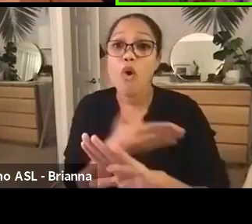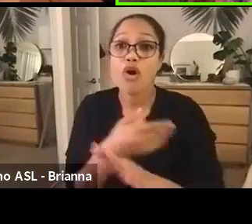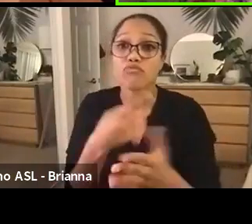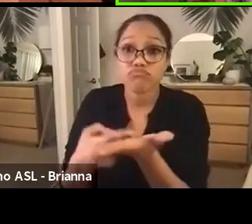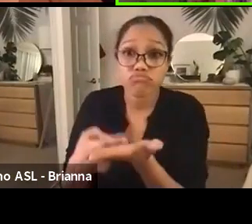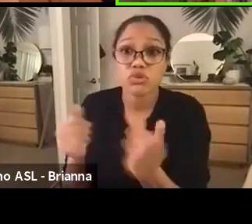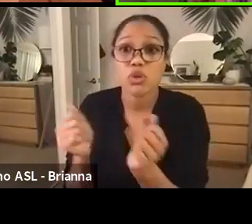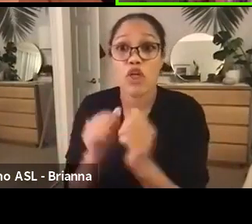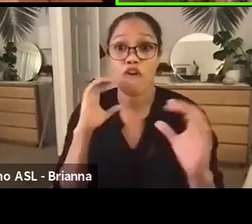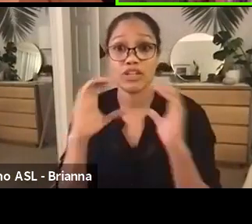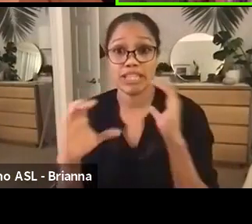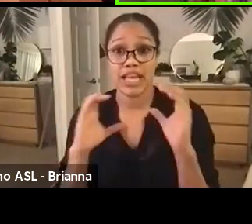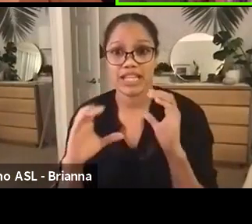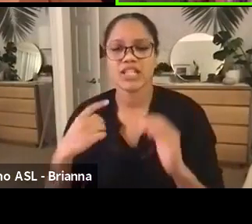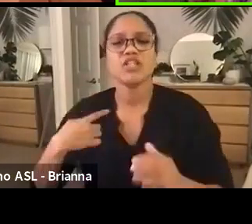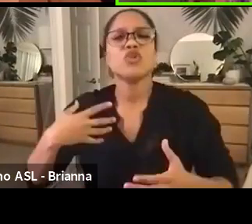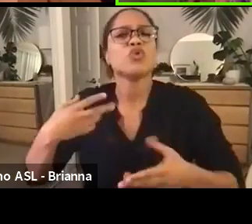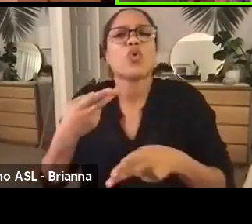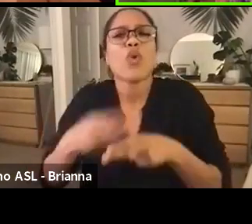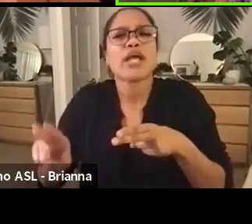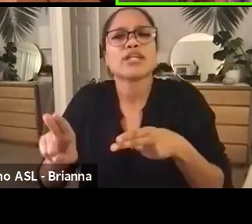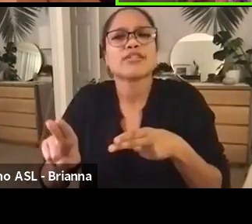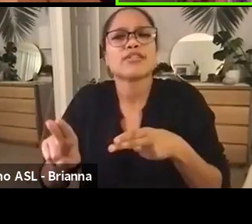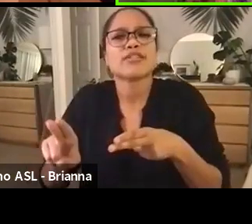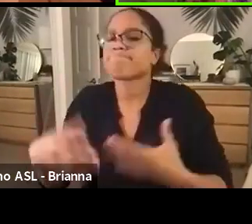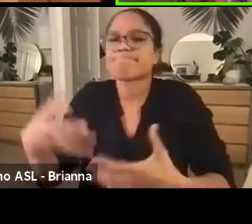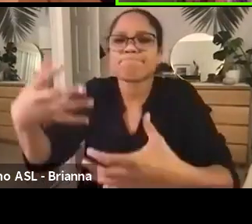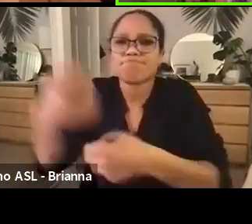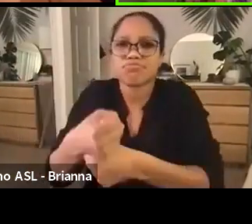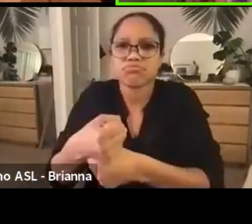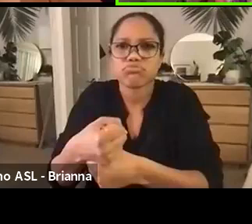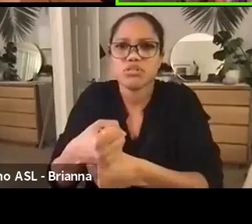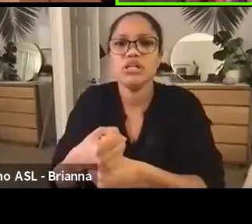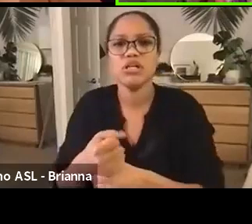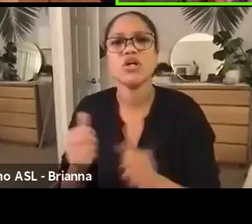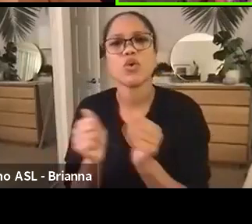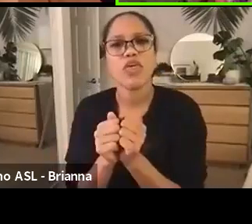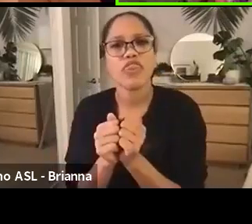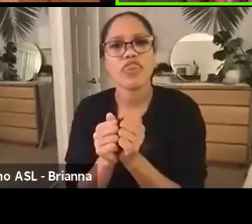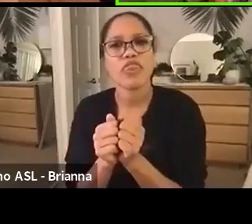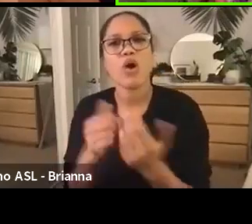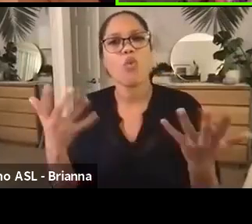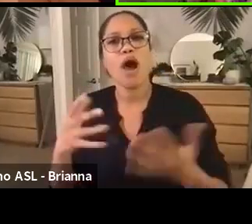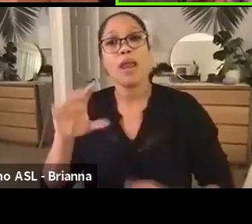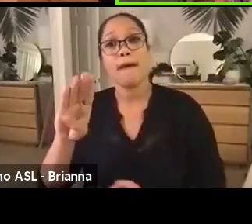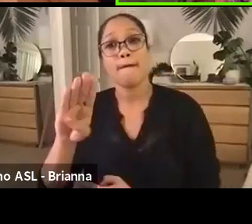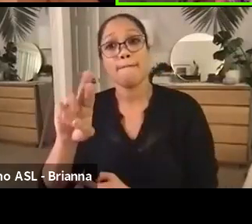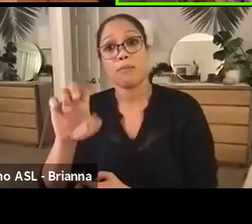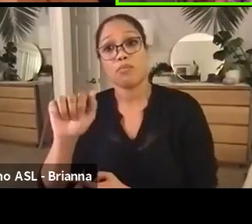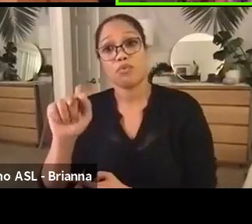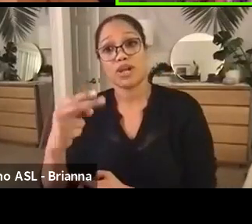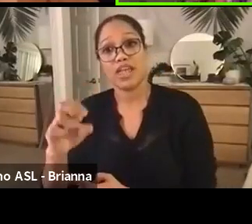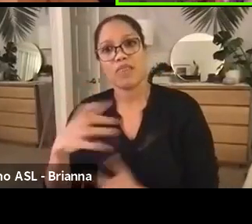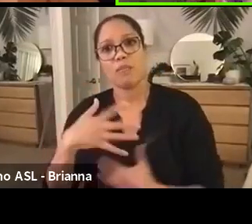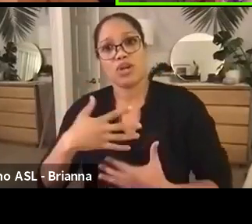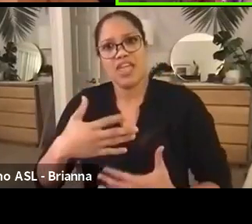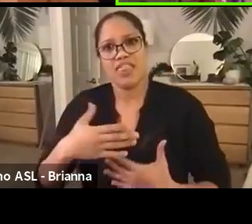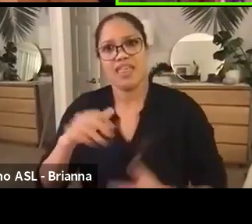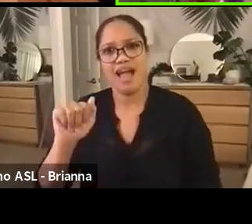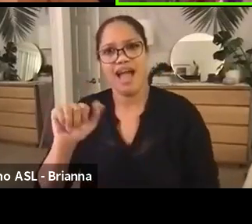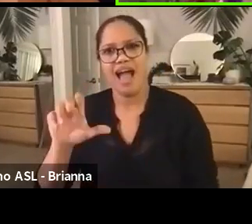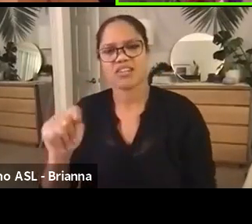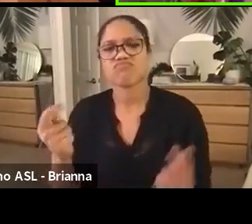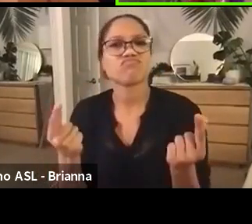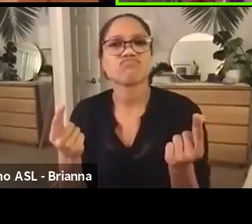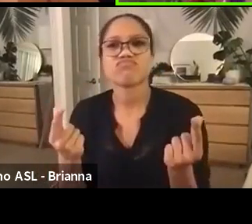a real quick synopsis of what the Breathe Act is. And so true to her artist